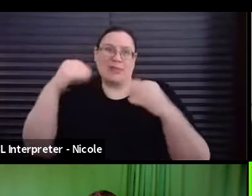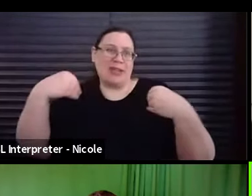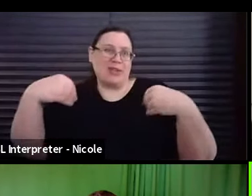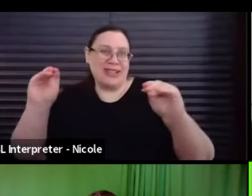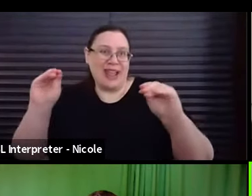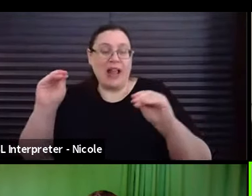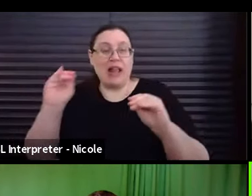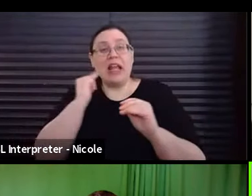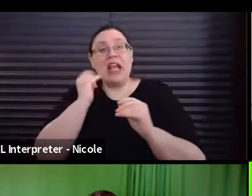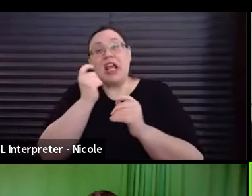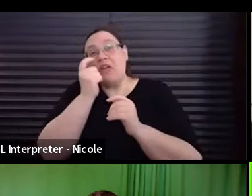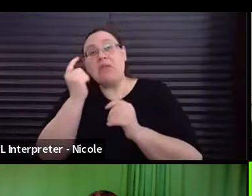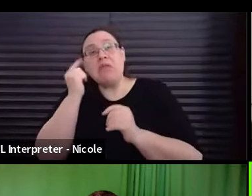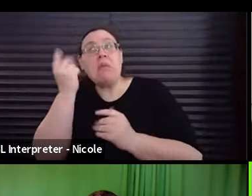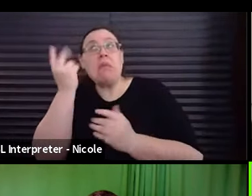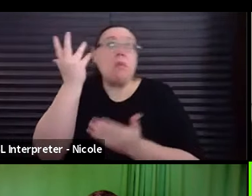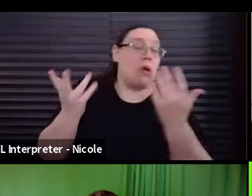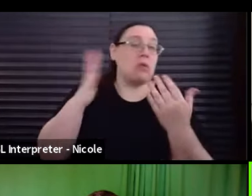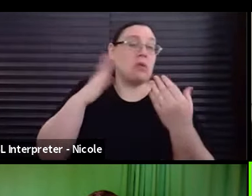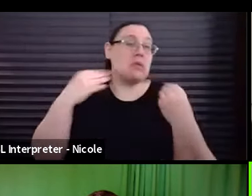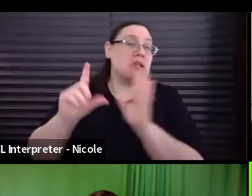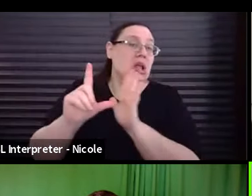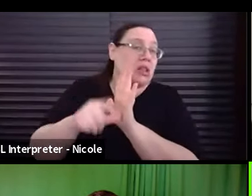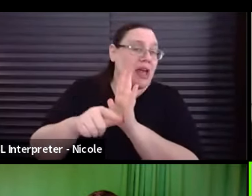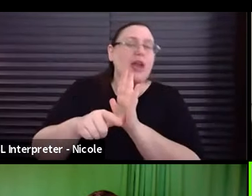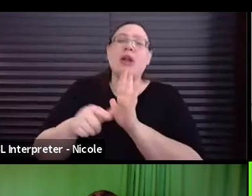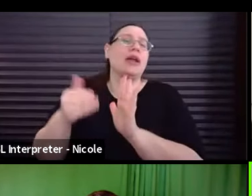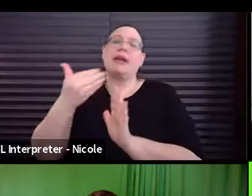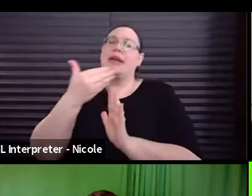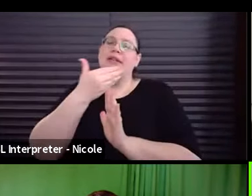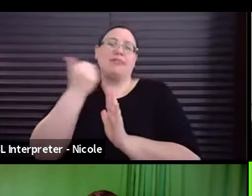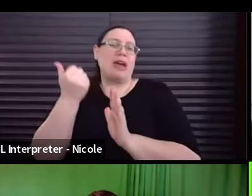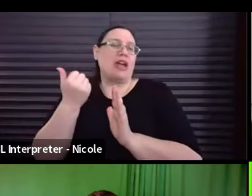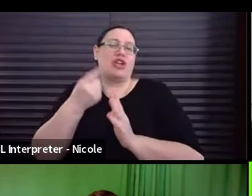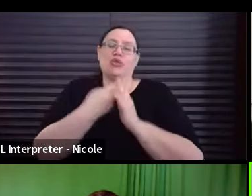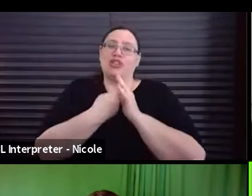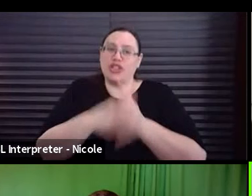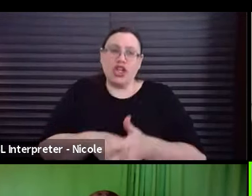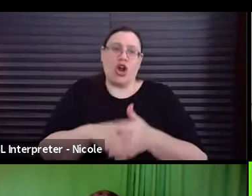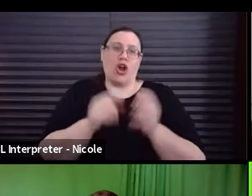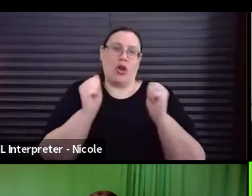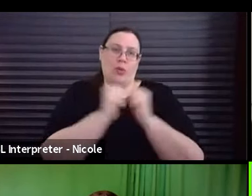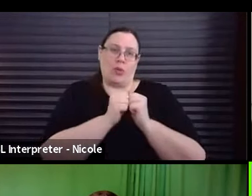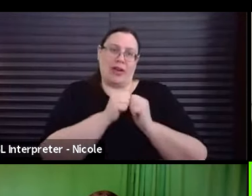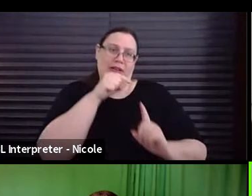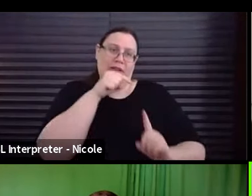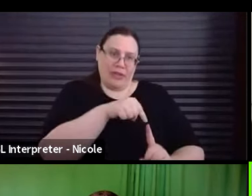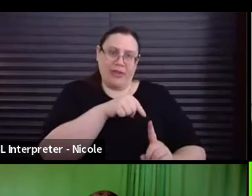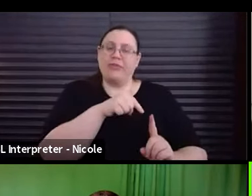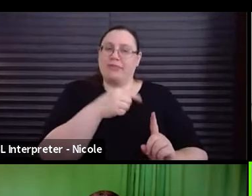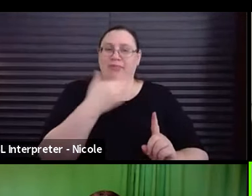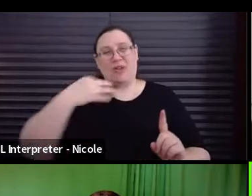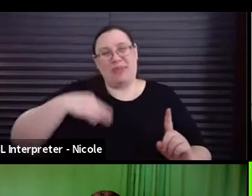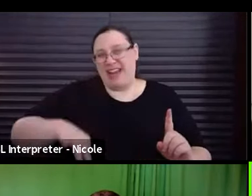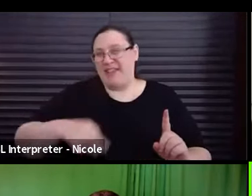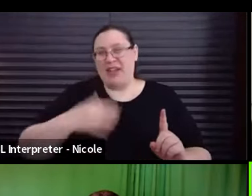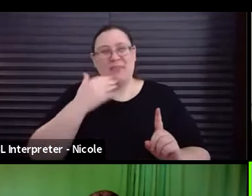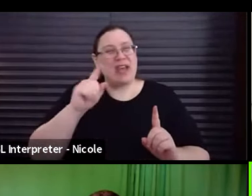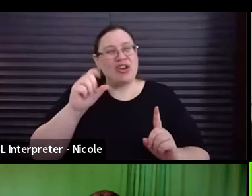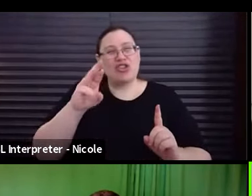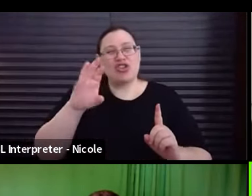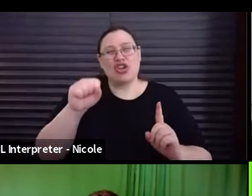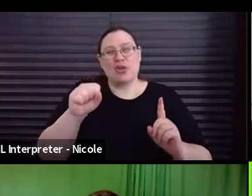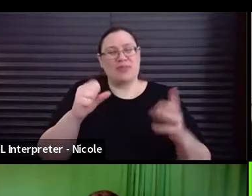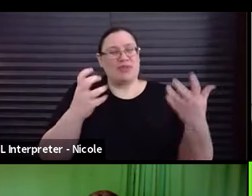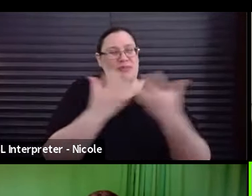interested in possibly selling somewhere, you're, you're better served starting off the right agreement that's a better fit for you. The terms are going to make more sense for what you're